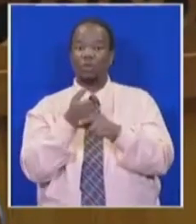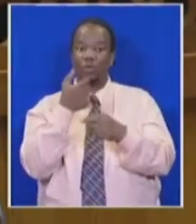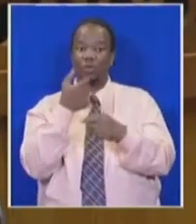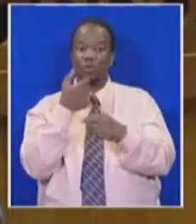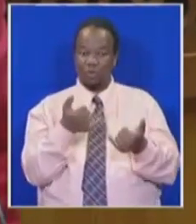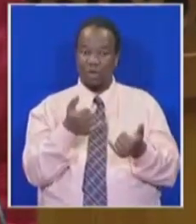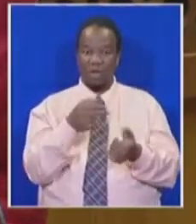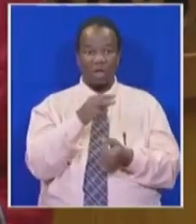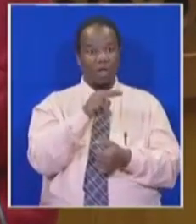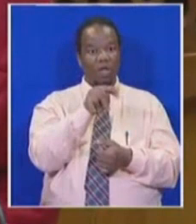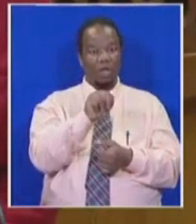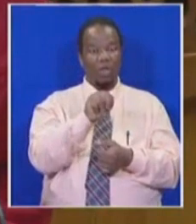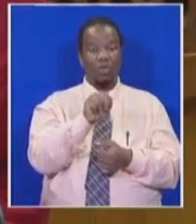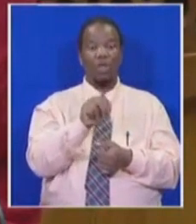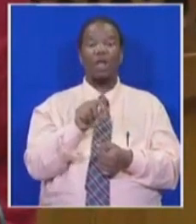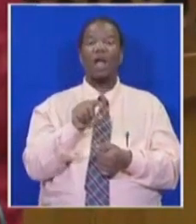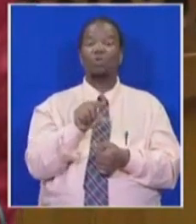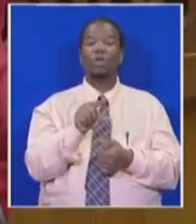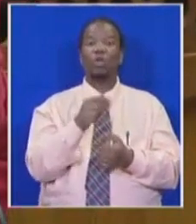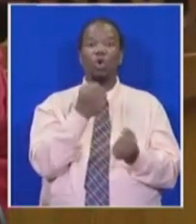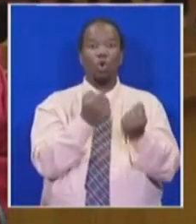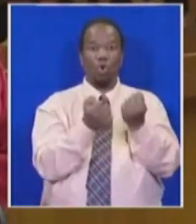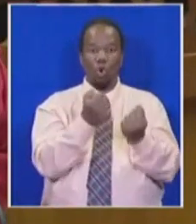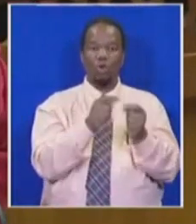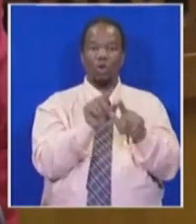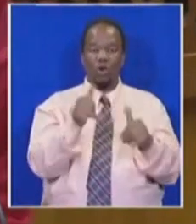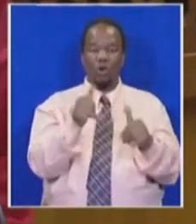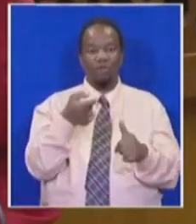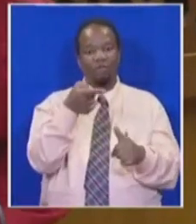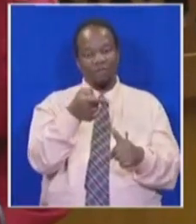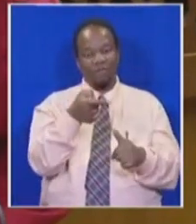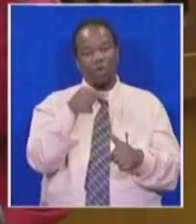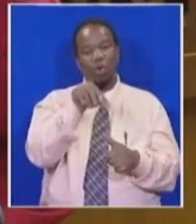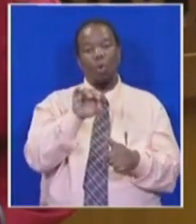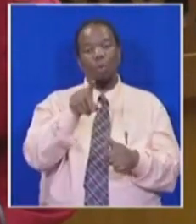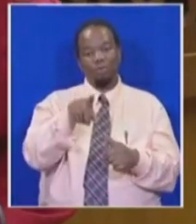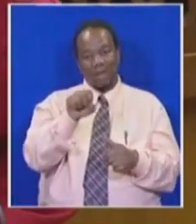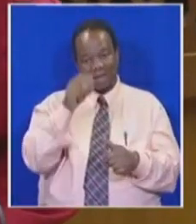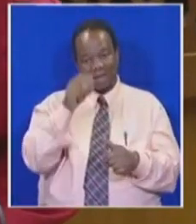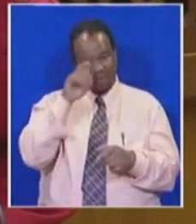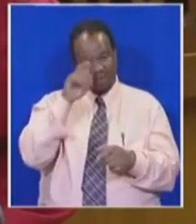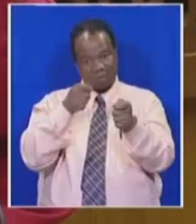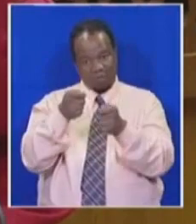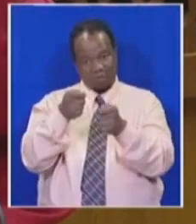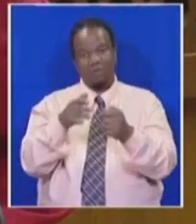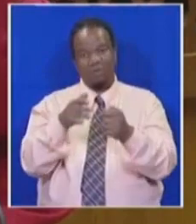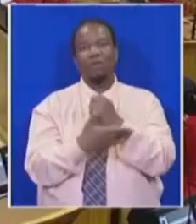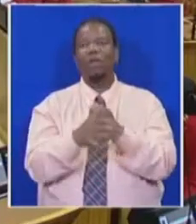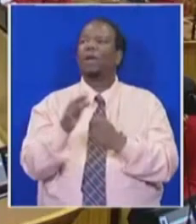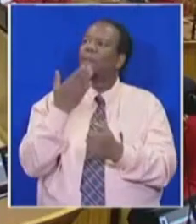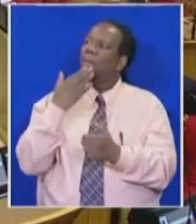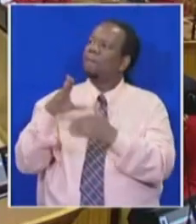of state capture, par excellence. Honourable Member, you must call a member properly. You know what you should call him.